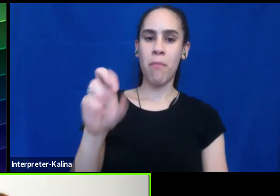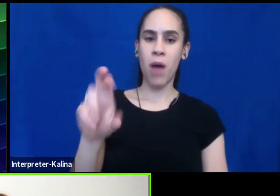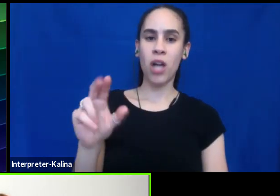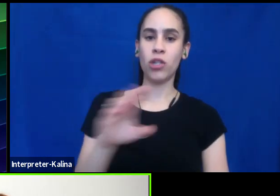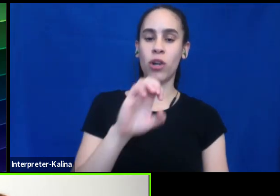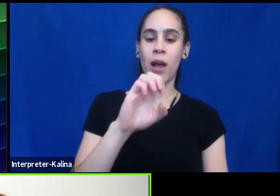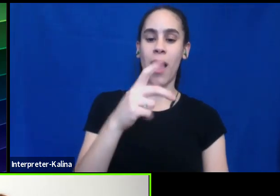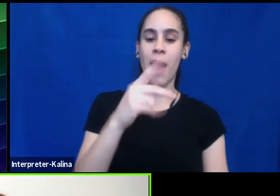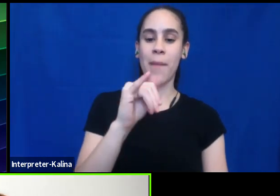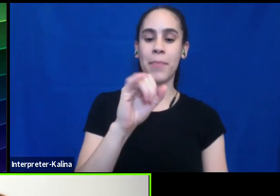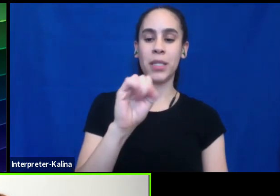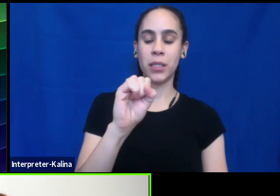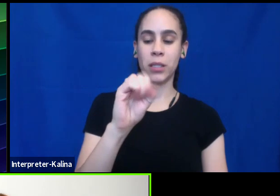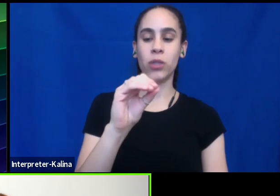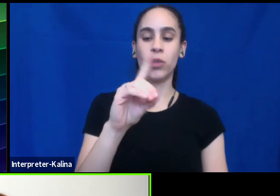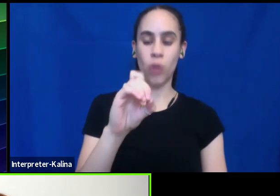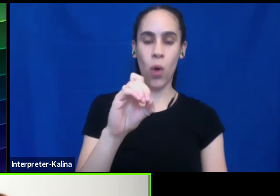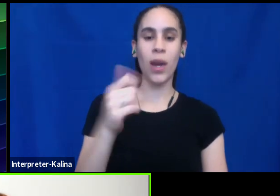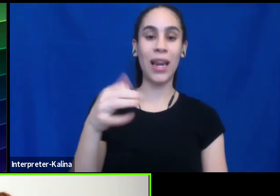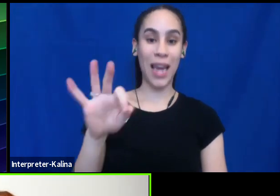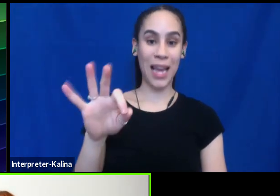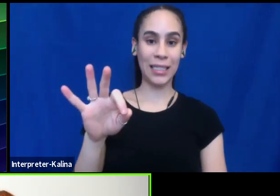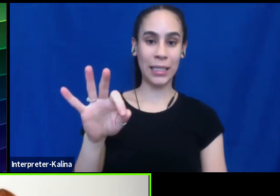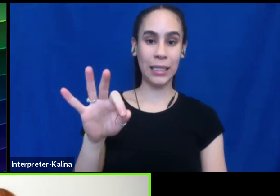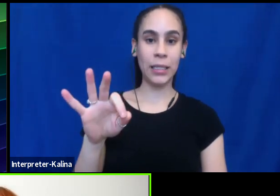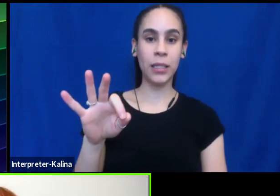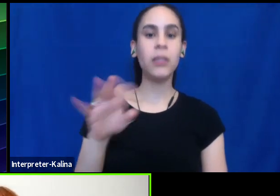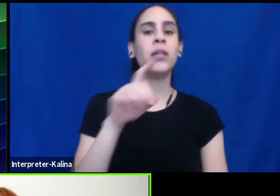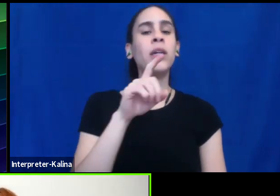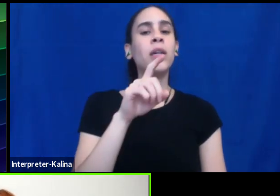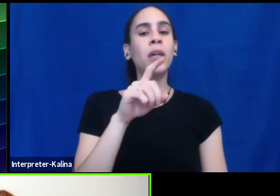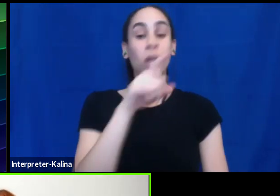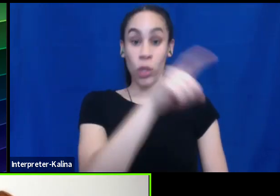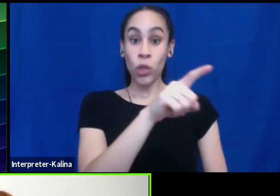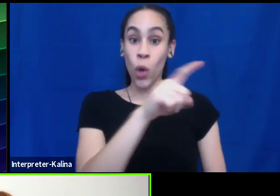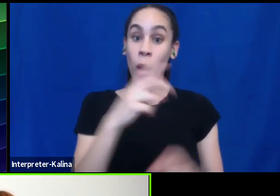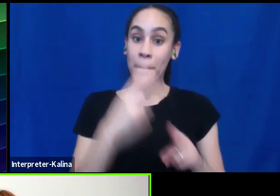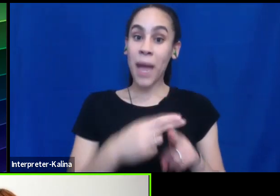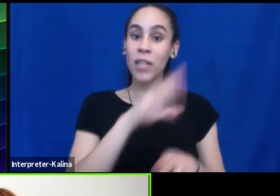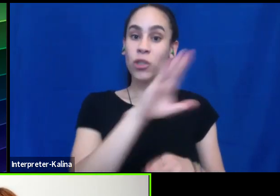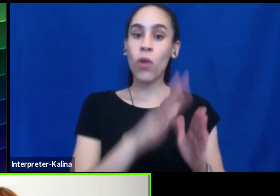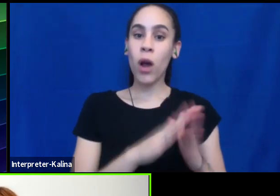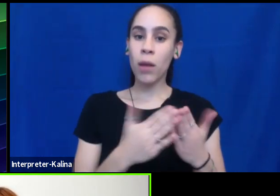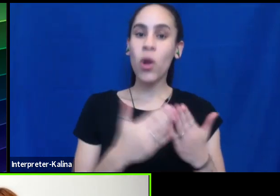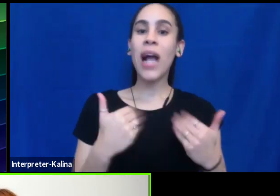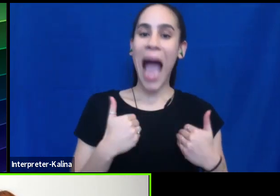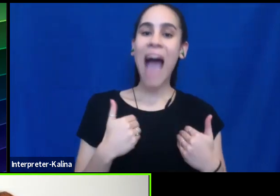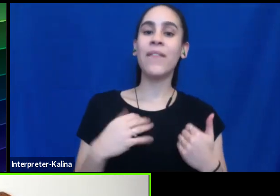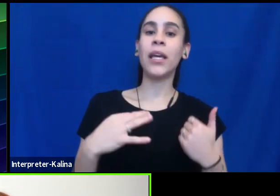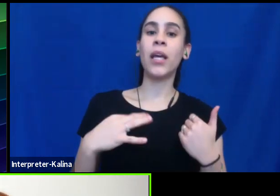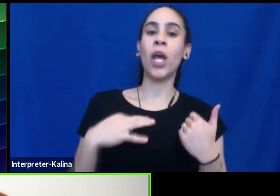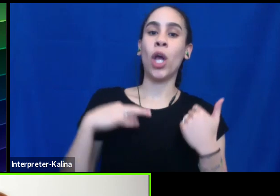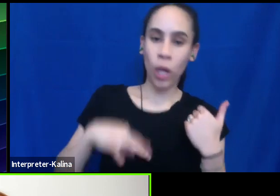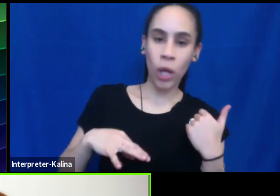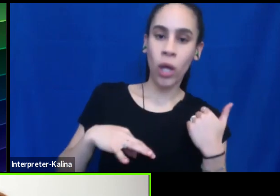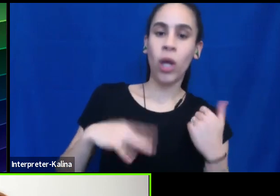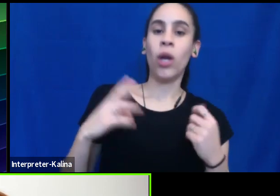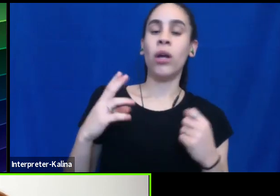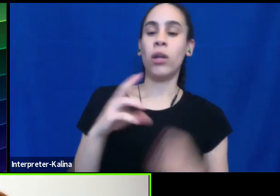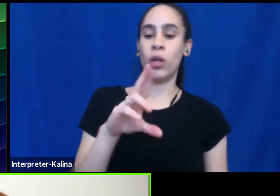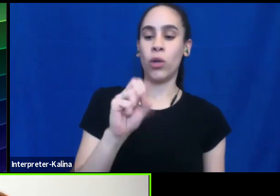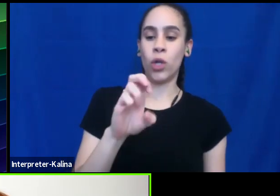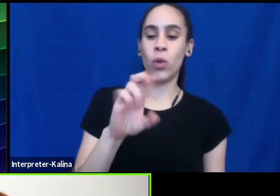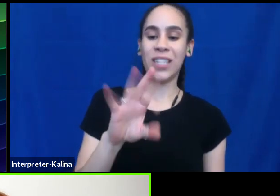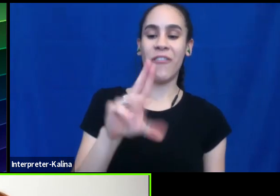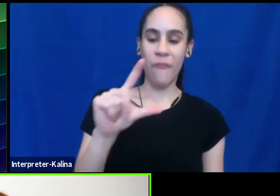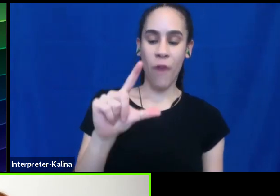Um, could you talk a little bit more about you, you talk in your book actually about having useful conversations. What does that, what does